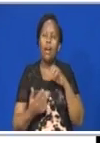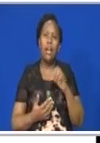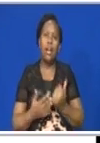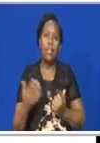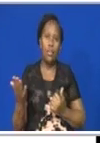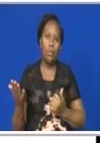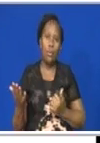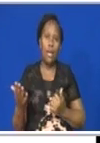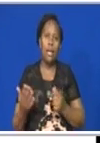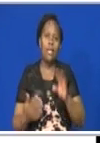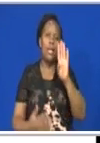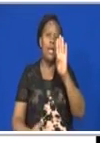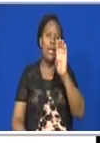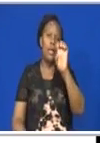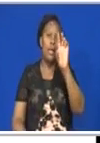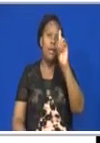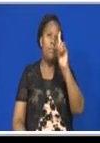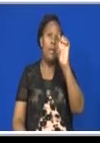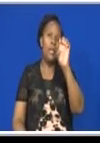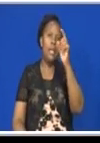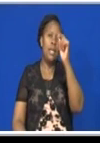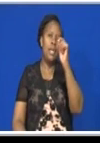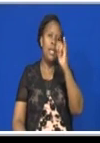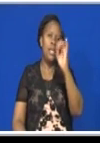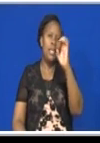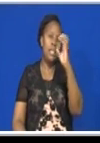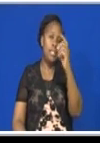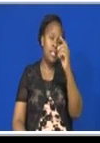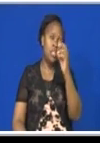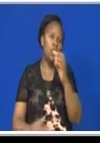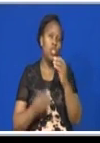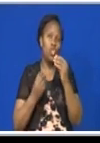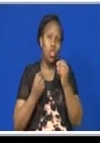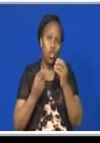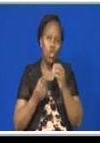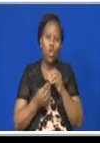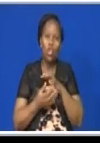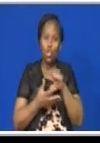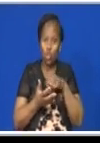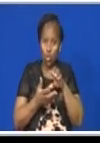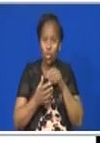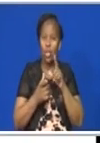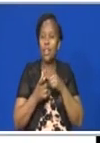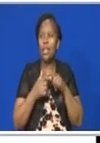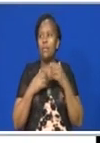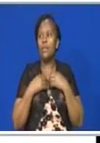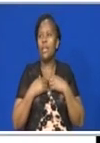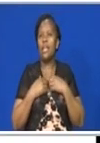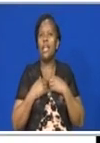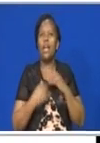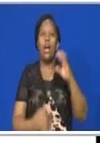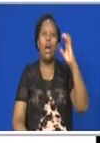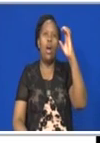that is Benedict solution. We have Benedict solution. And then we have copper